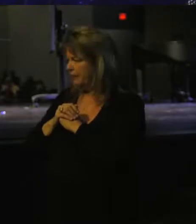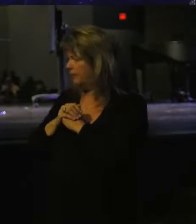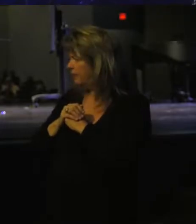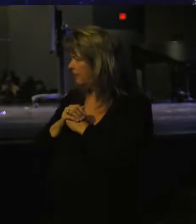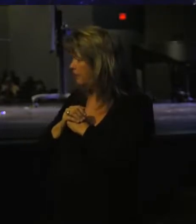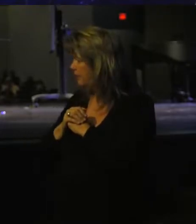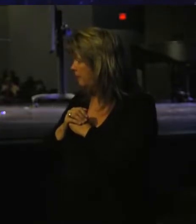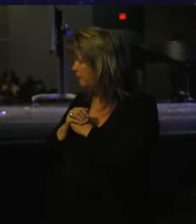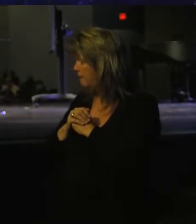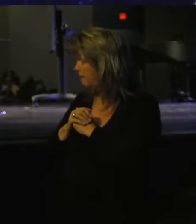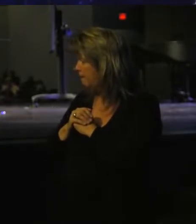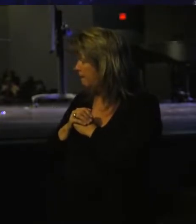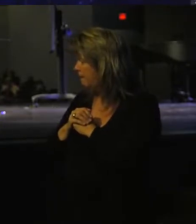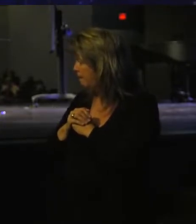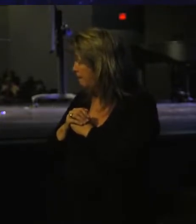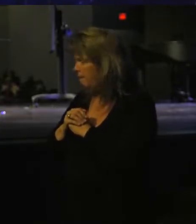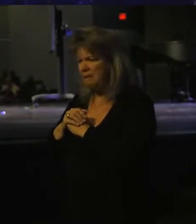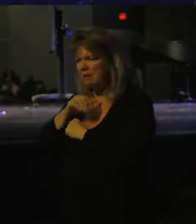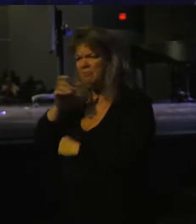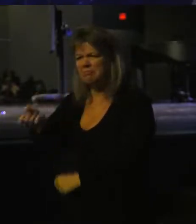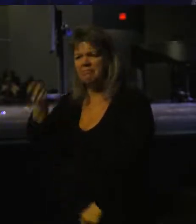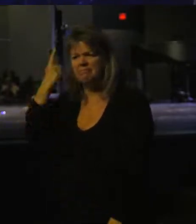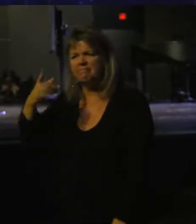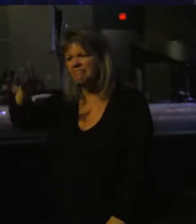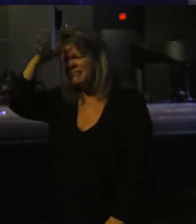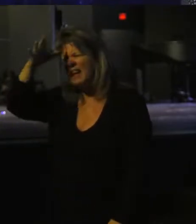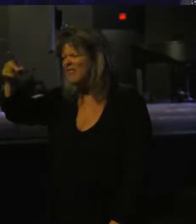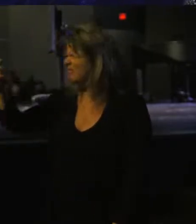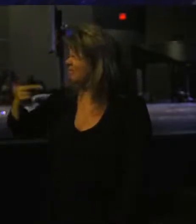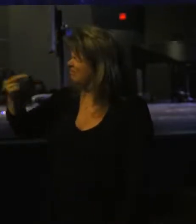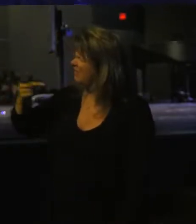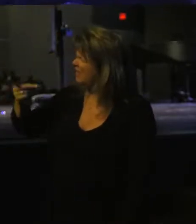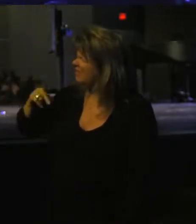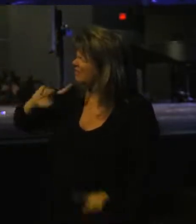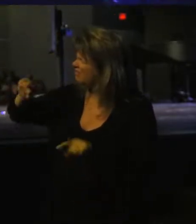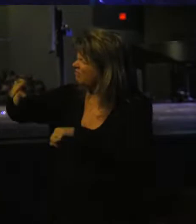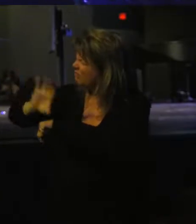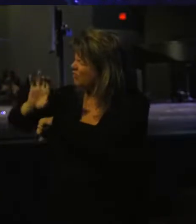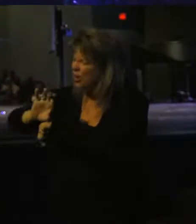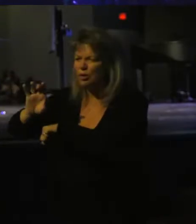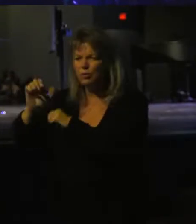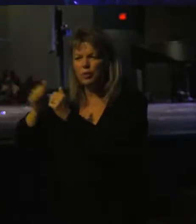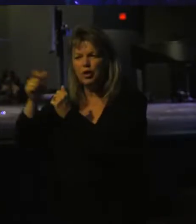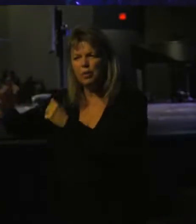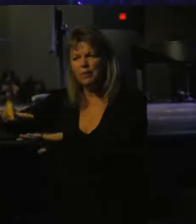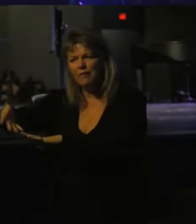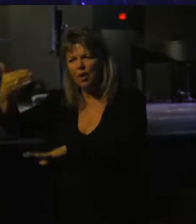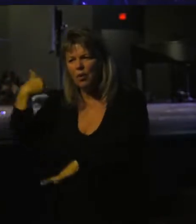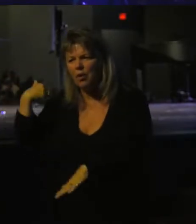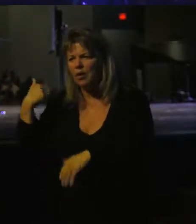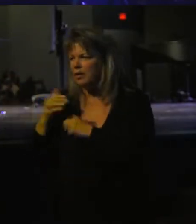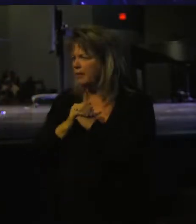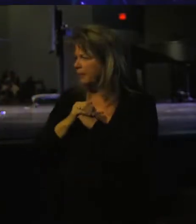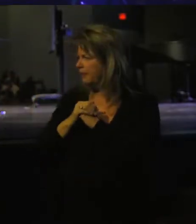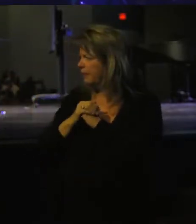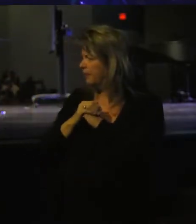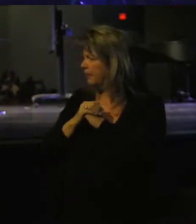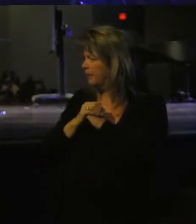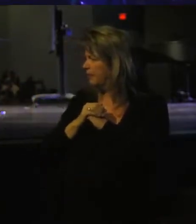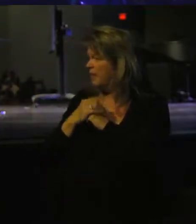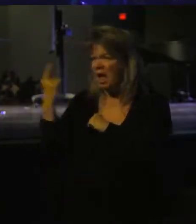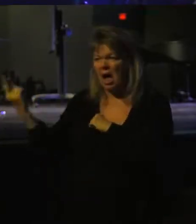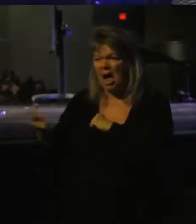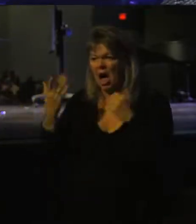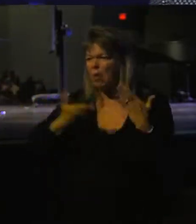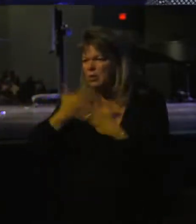I'm not understanding. Dad, me and you, we've been to church. I've gone to church with you before, and